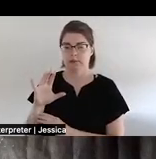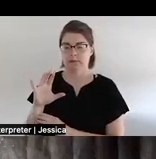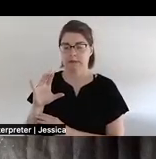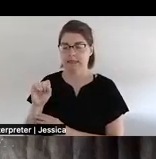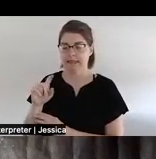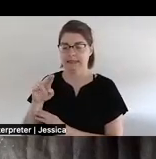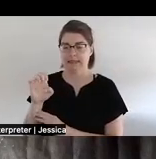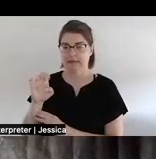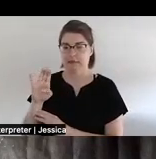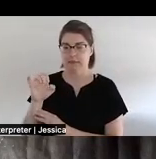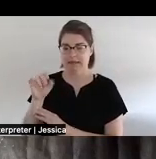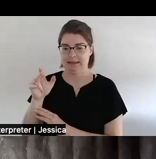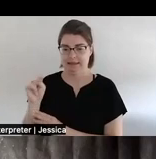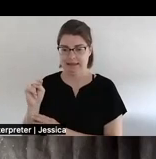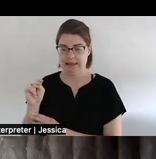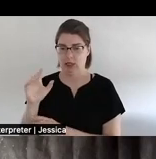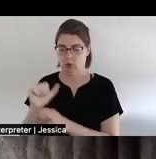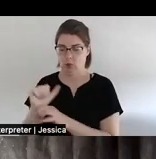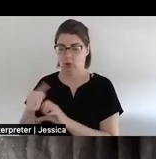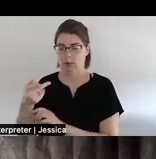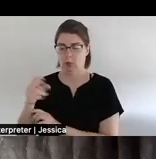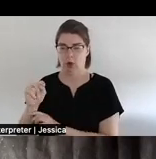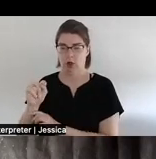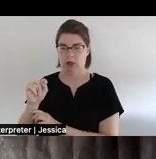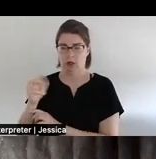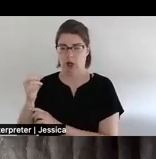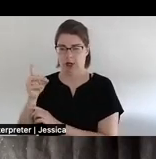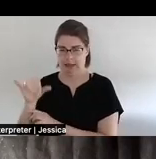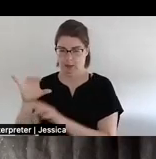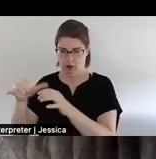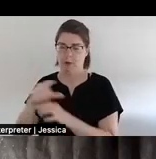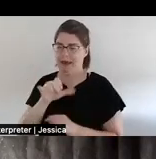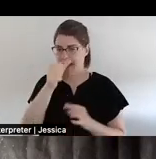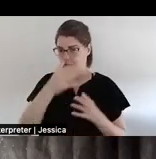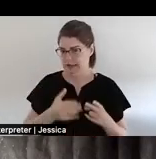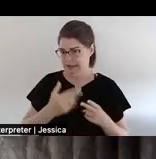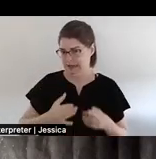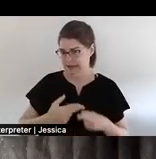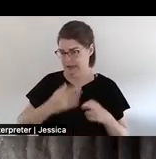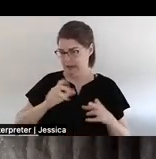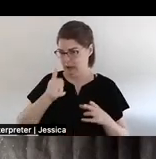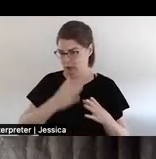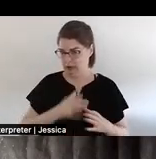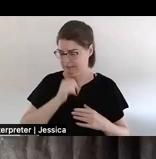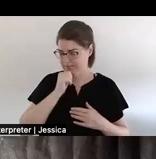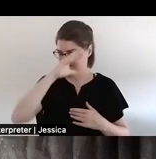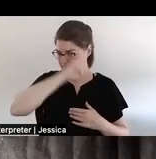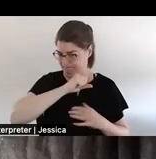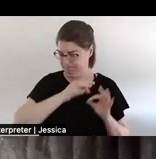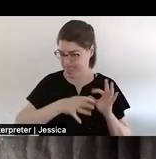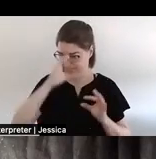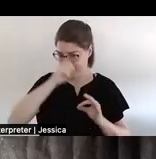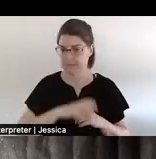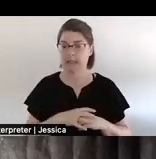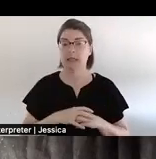who I'd worked with in, in Port Hardy with the Gwasala and Nakhwaktuk people. And they